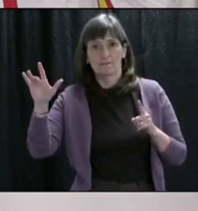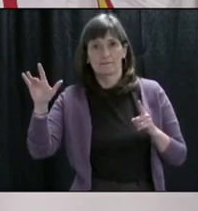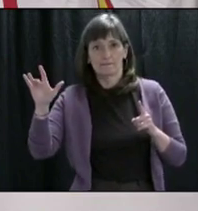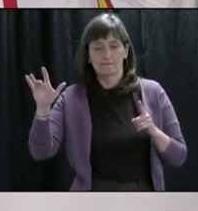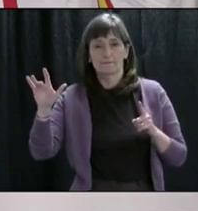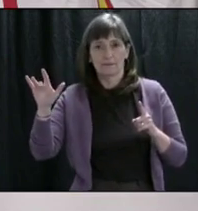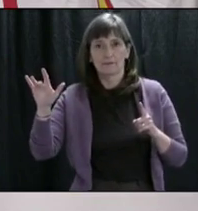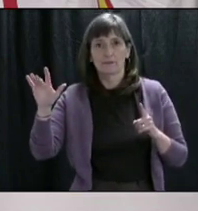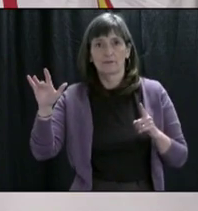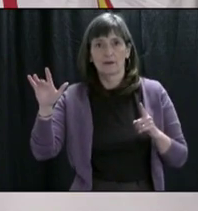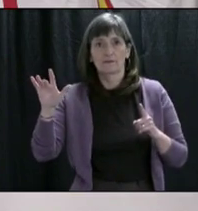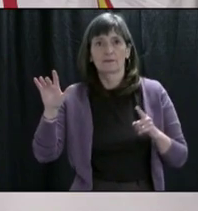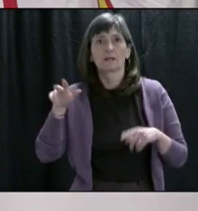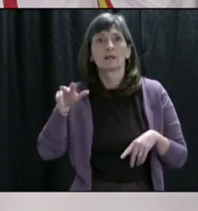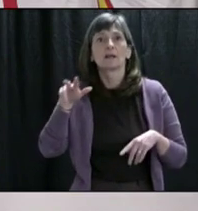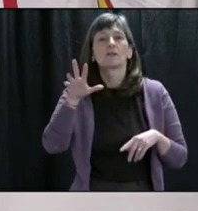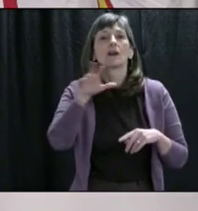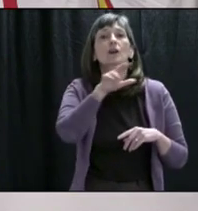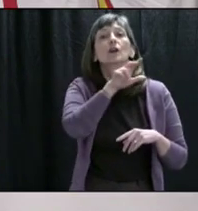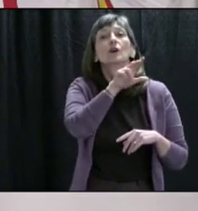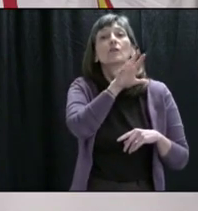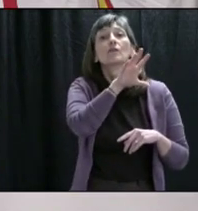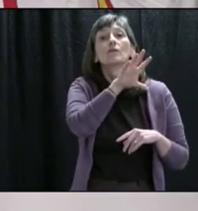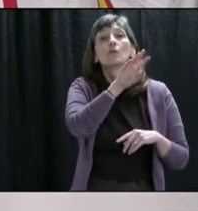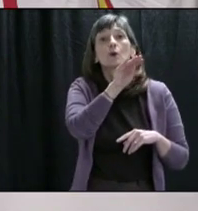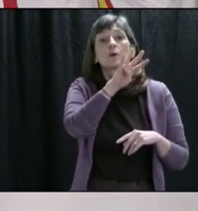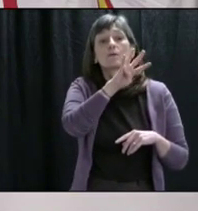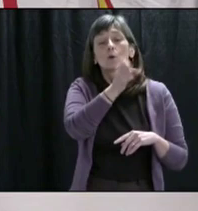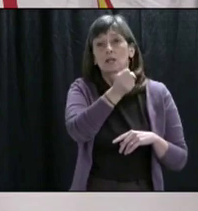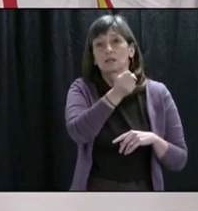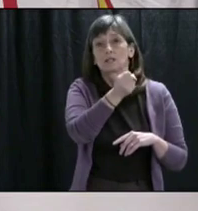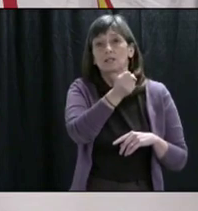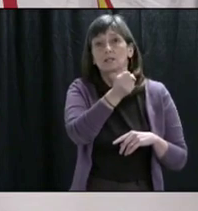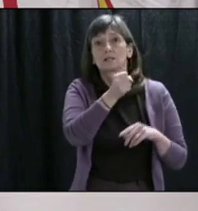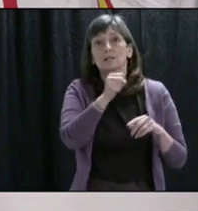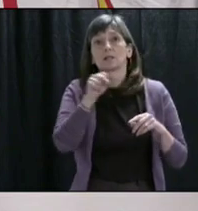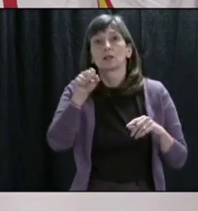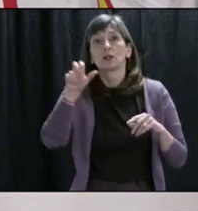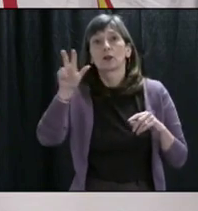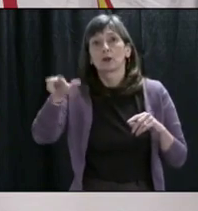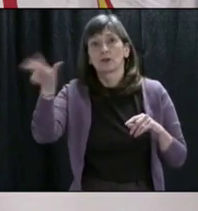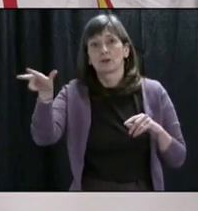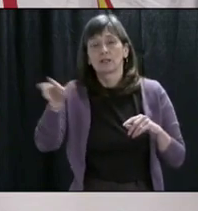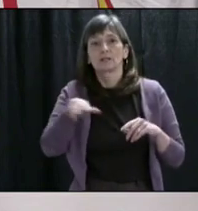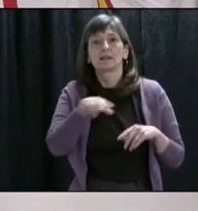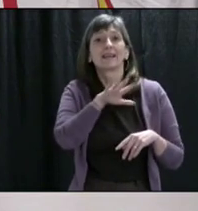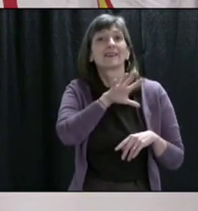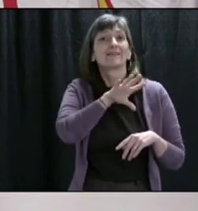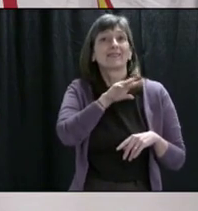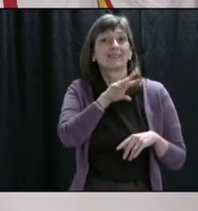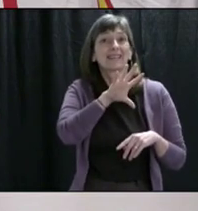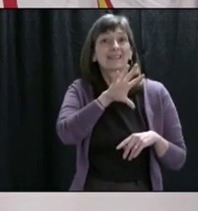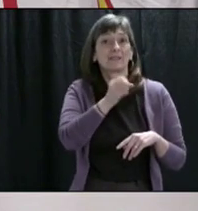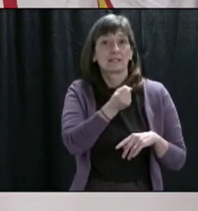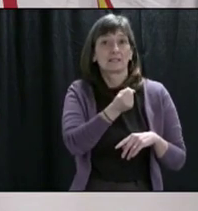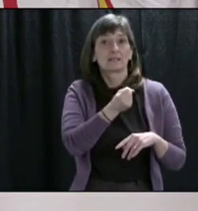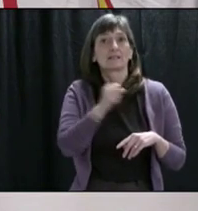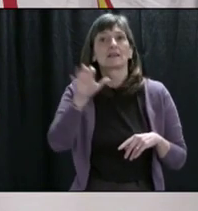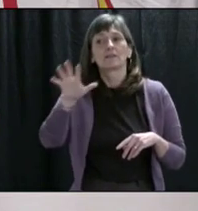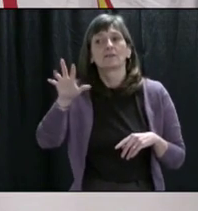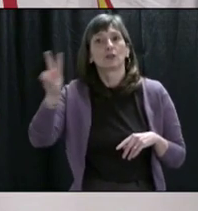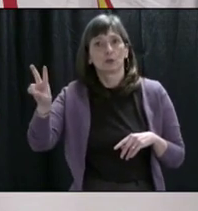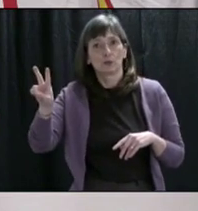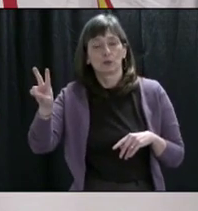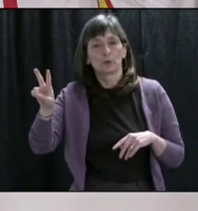and between 40 and 49, 52 between 50 and